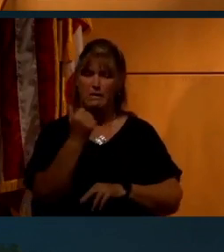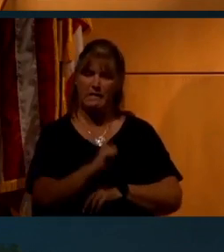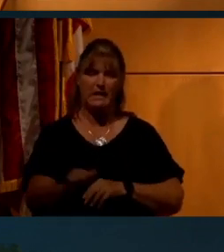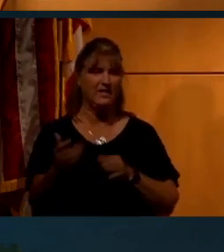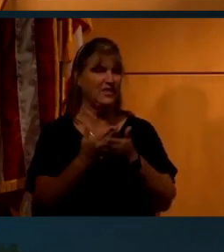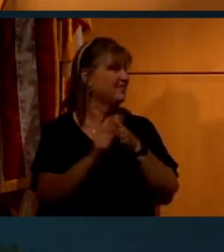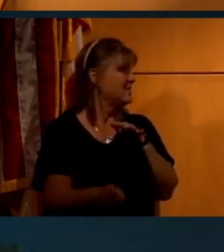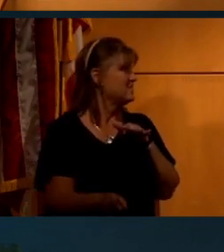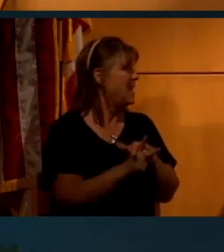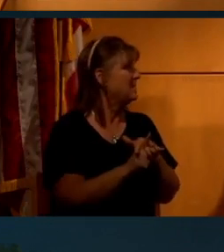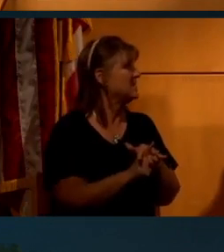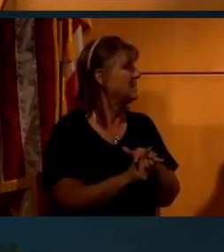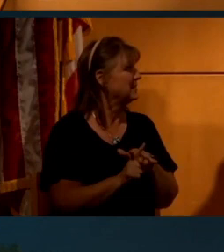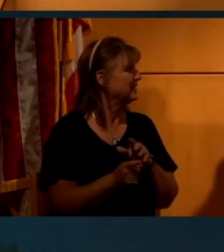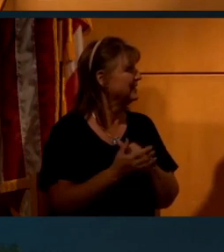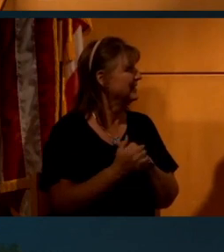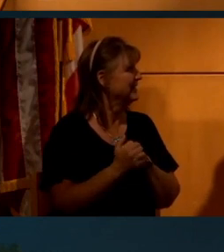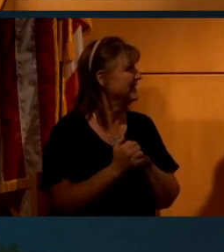circumstance.